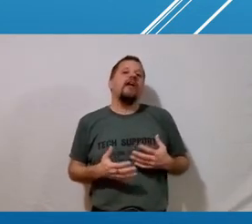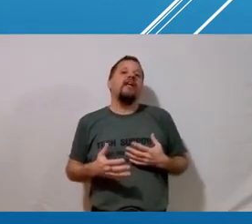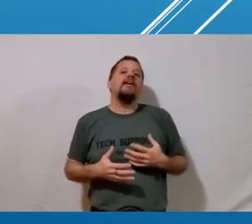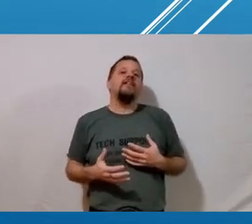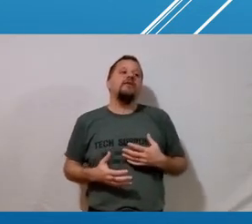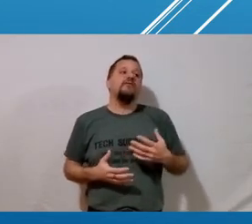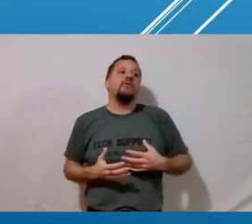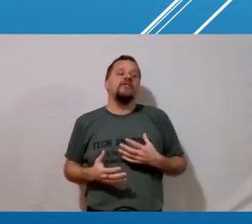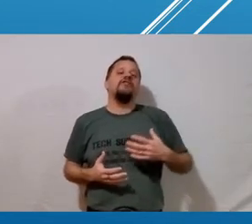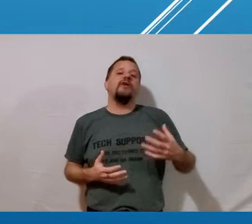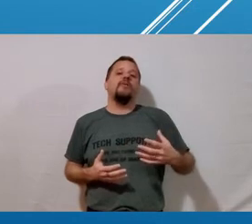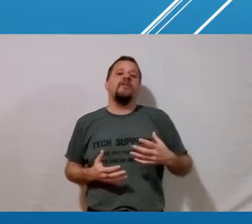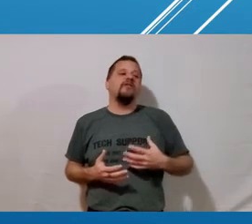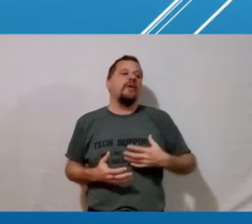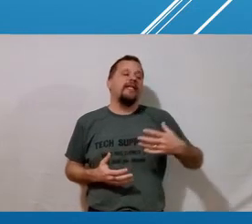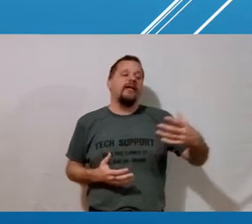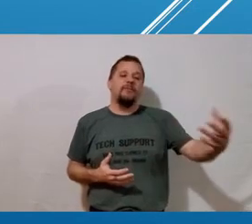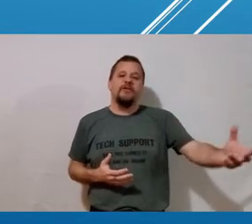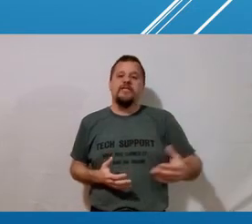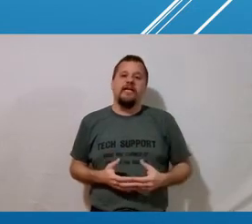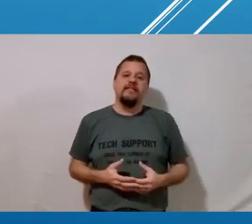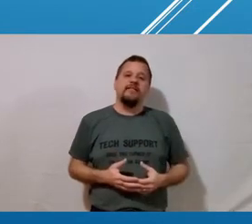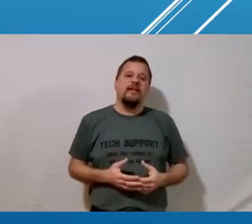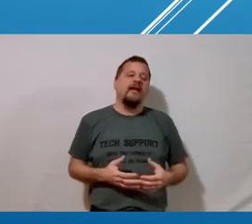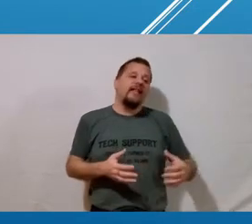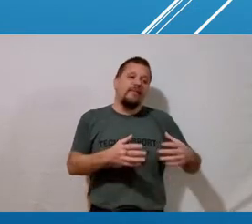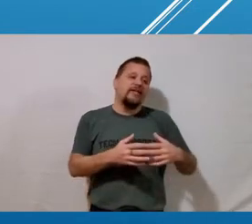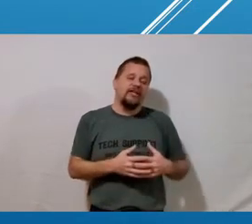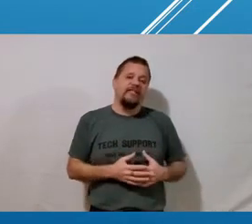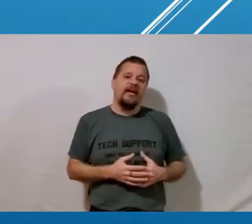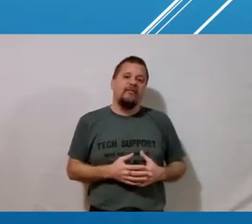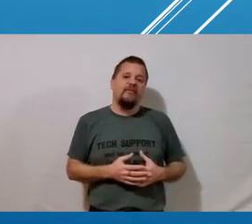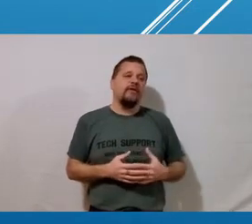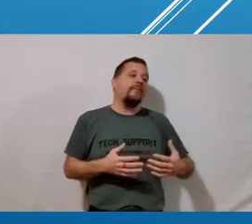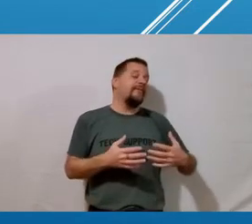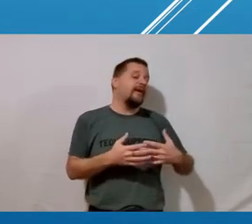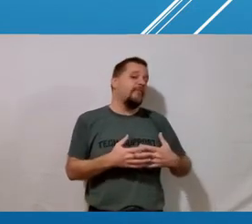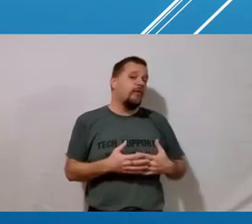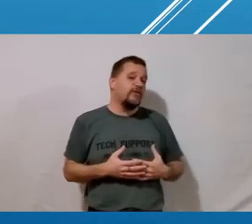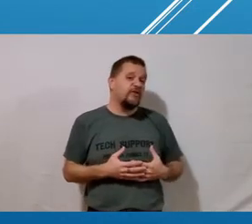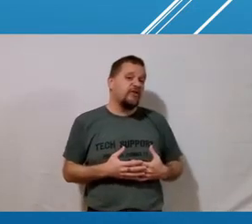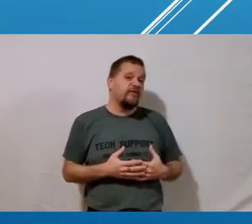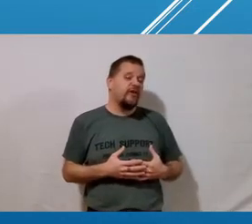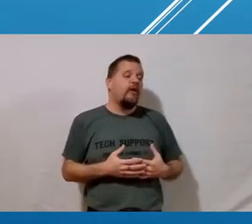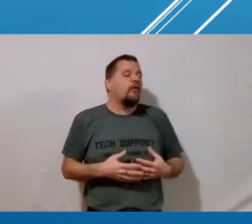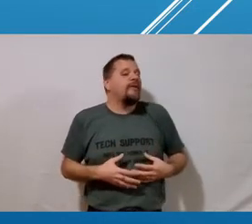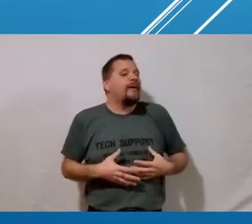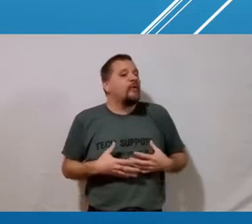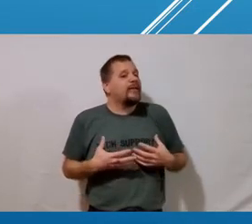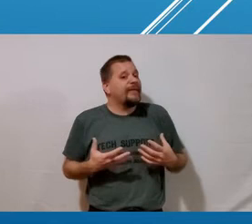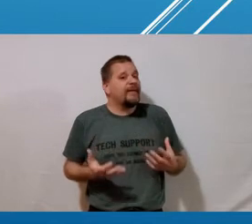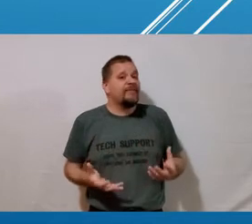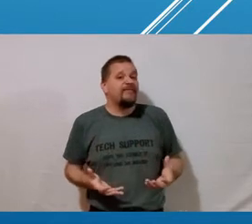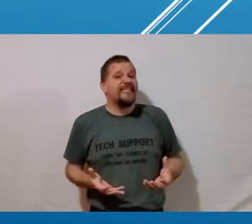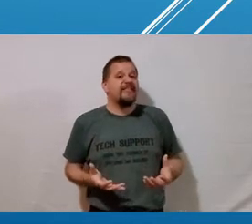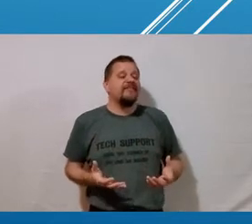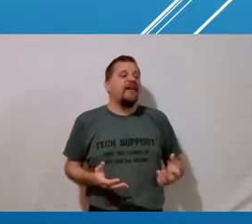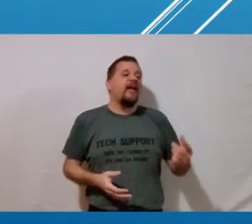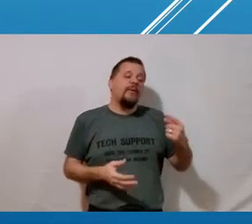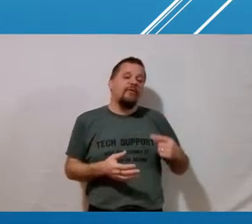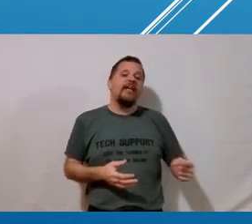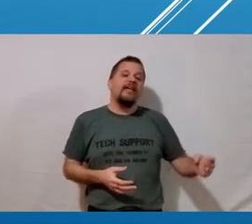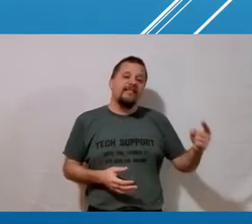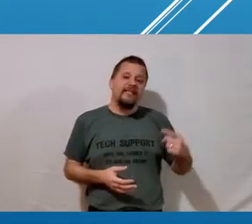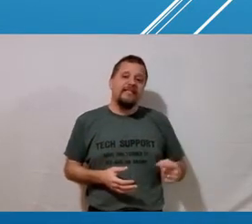because we don't recognize those words as trigger words the way the other person does and they may shut down or they may become more reserved or they may quickly become